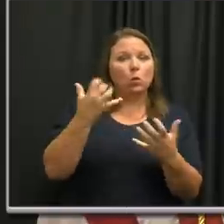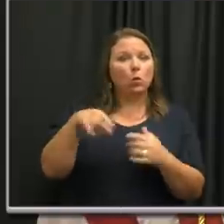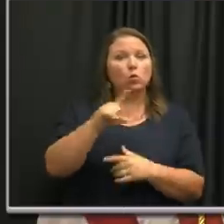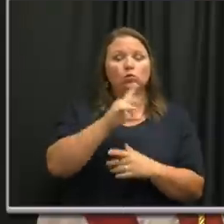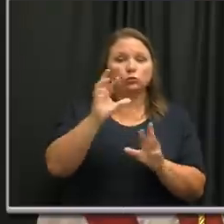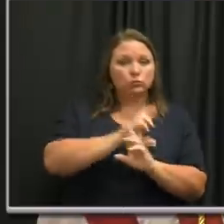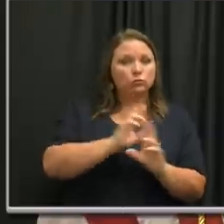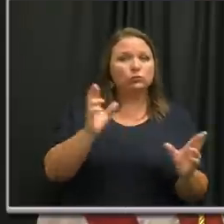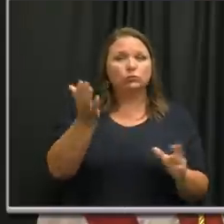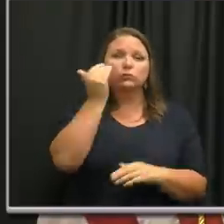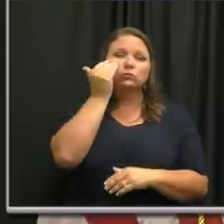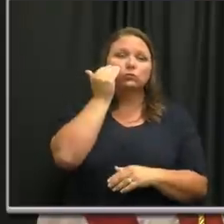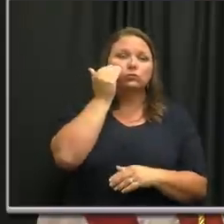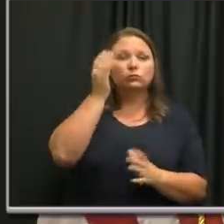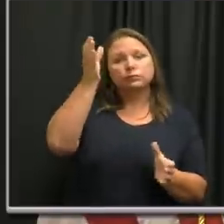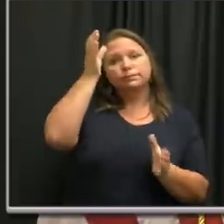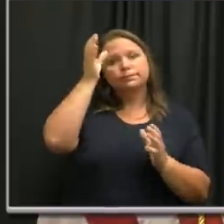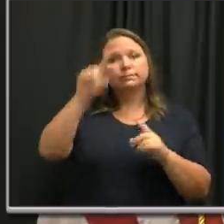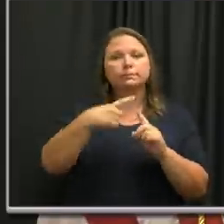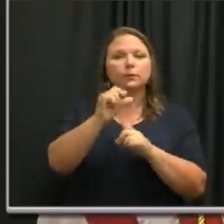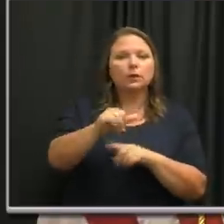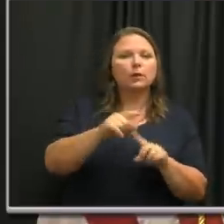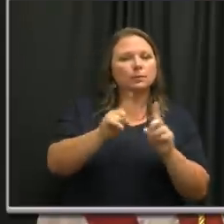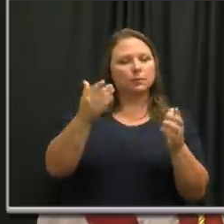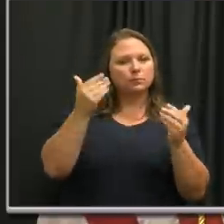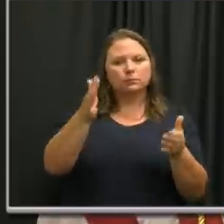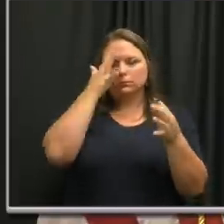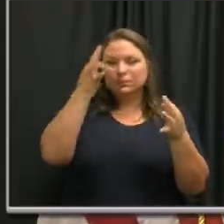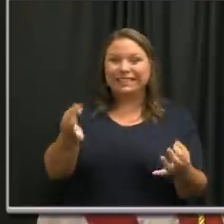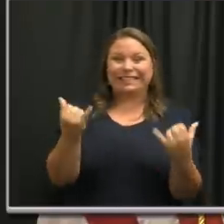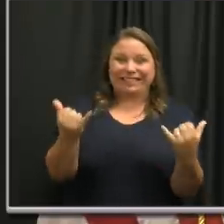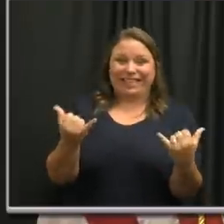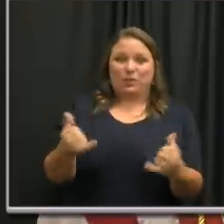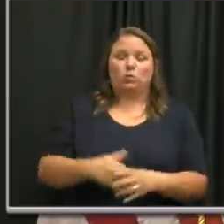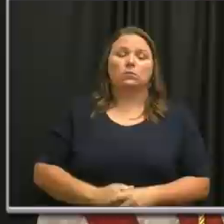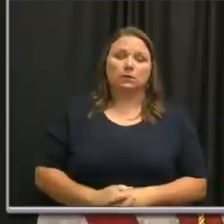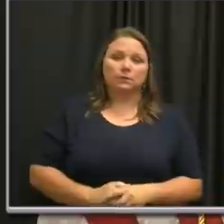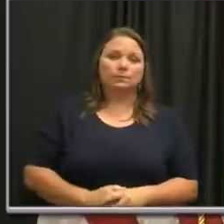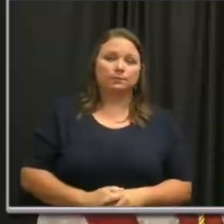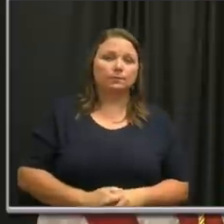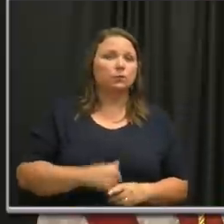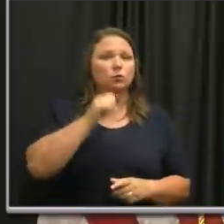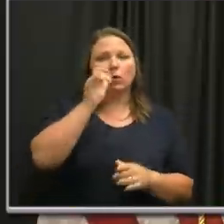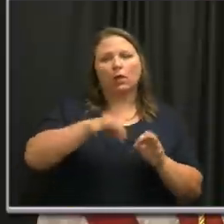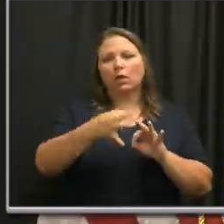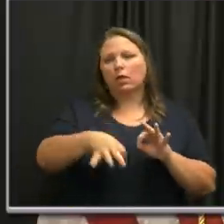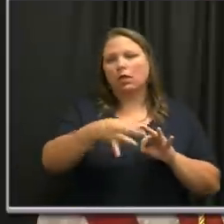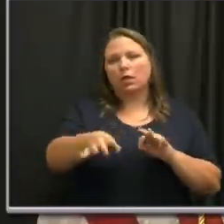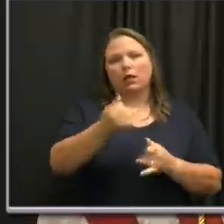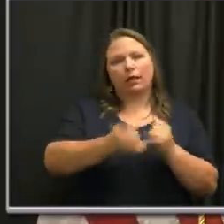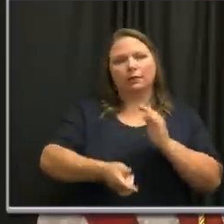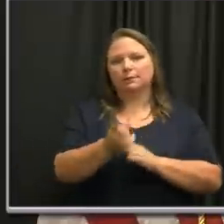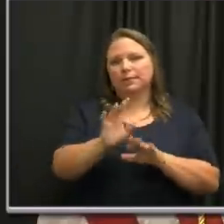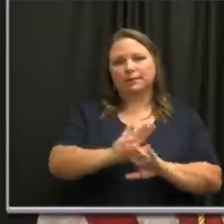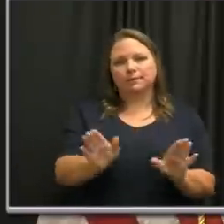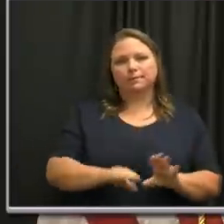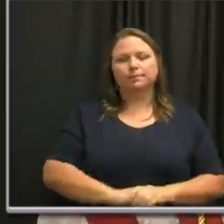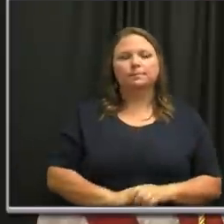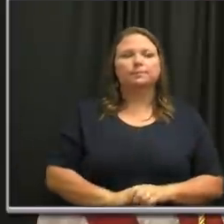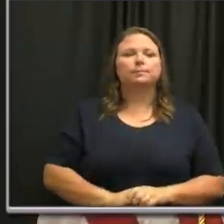you to be prepared, but please make those decisions now as opposed to waiting until the last minute.